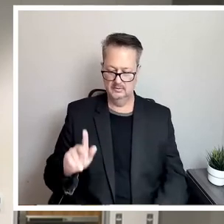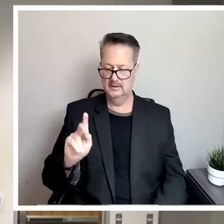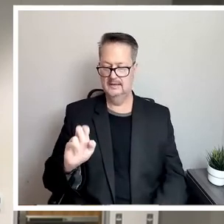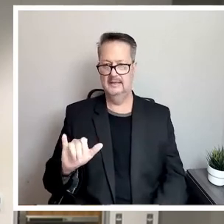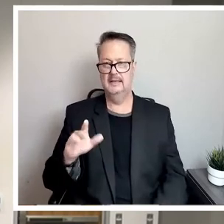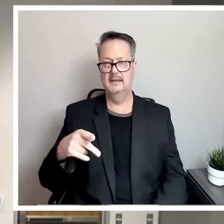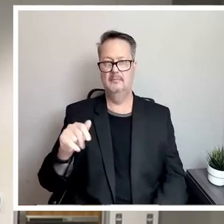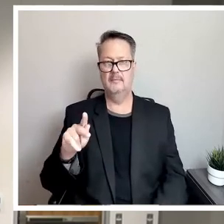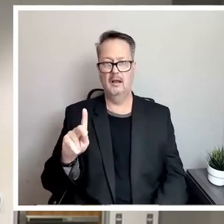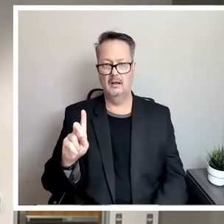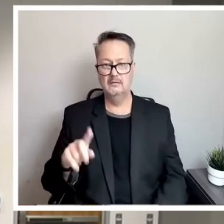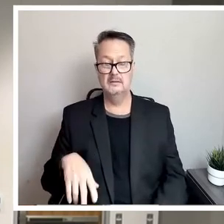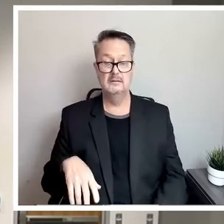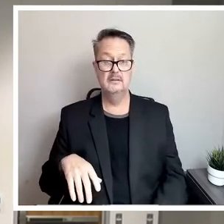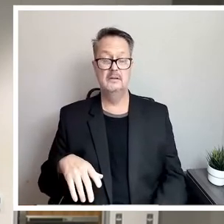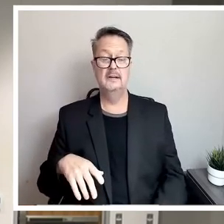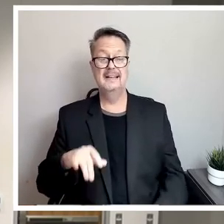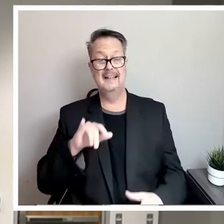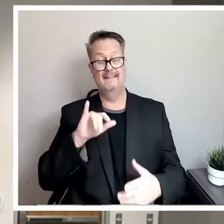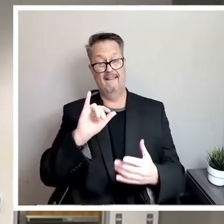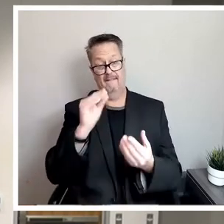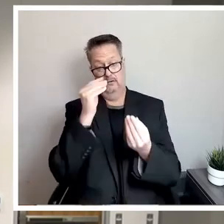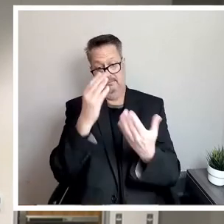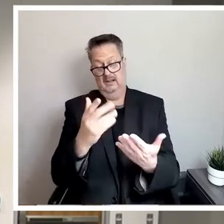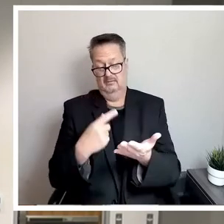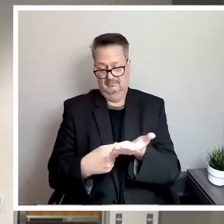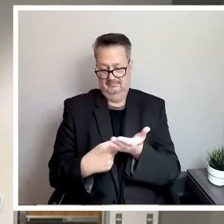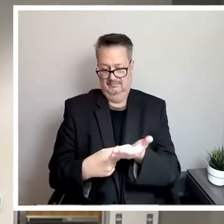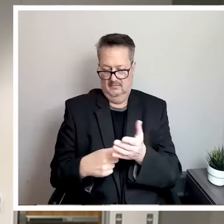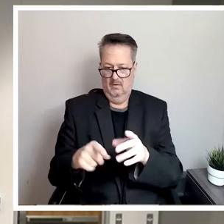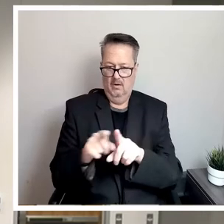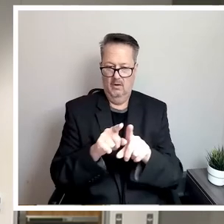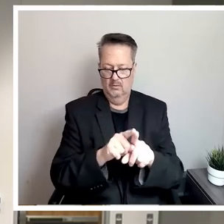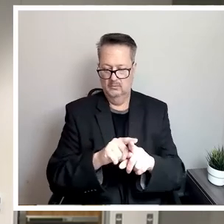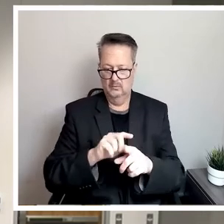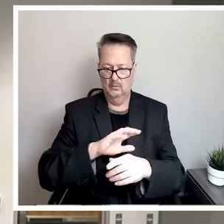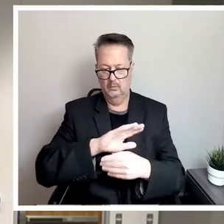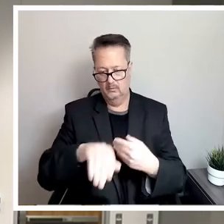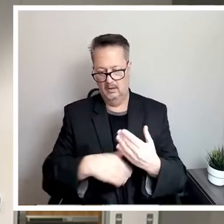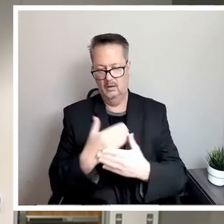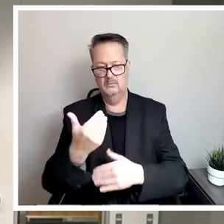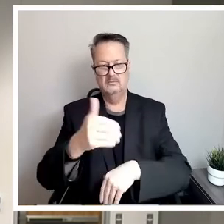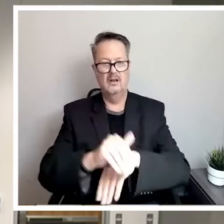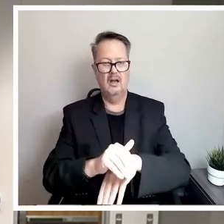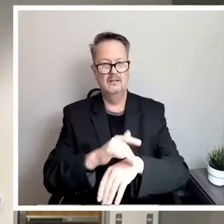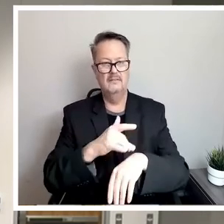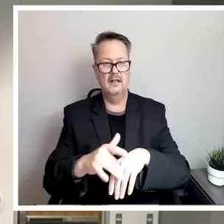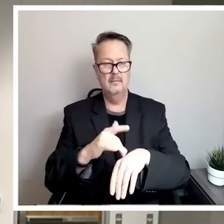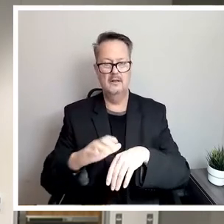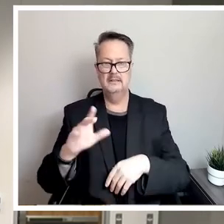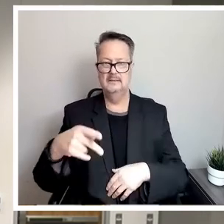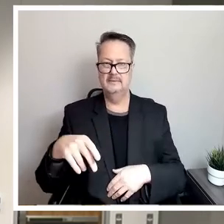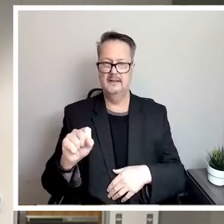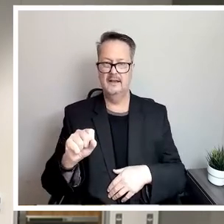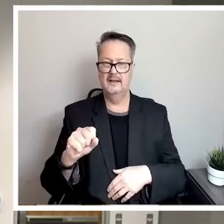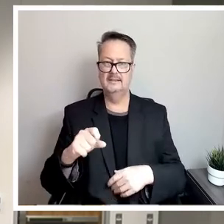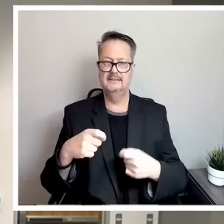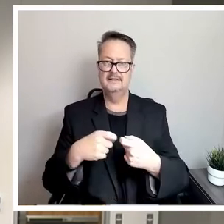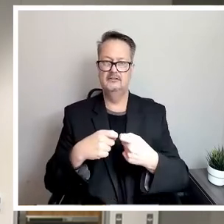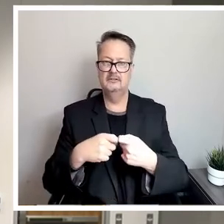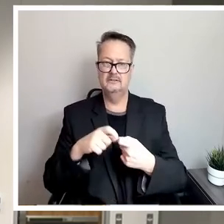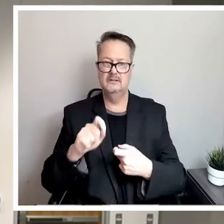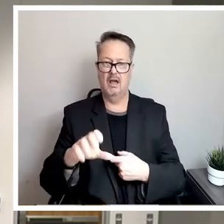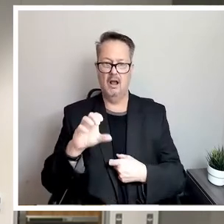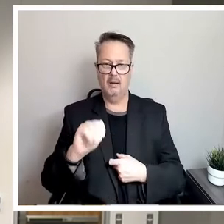If the information we've talked about also throughout tonight is available at cpsenergy.com forward slash public